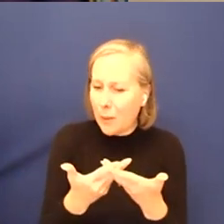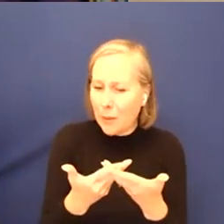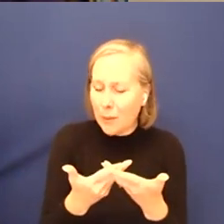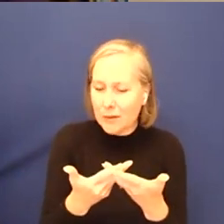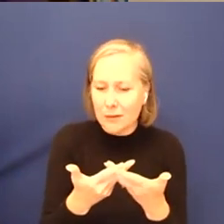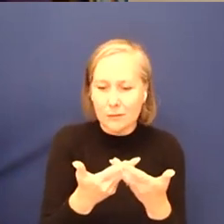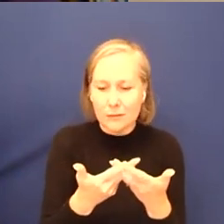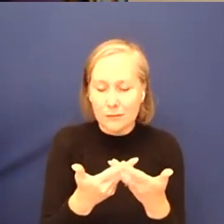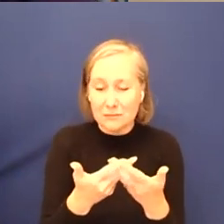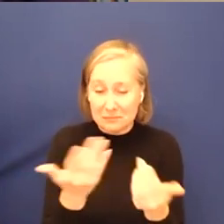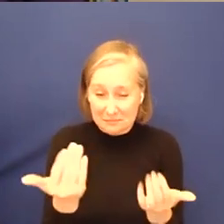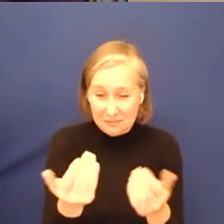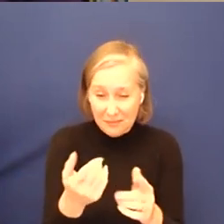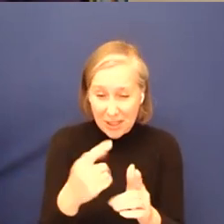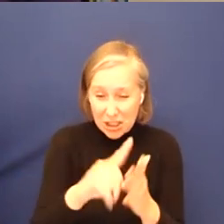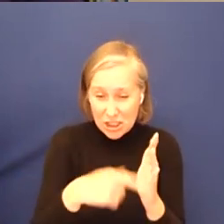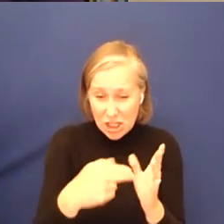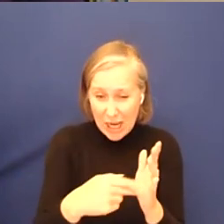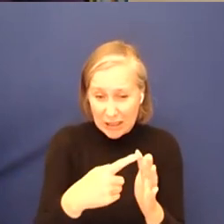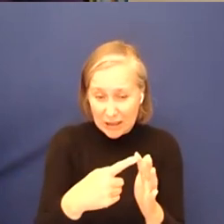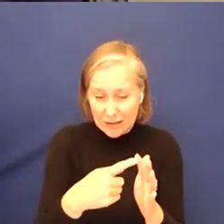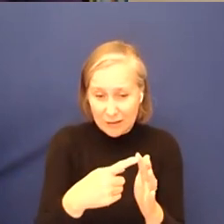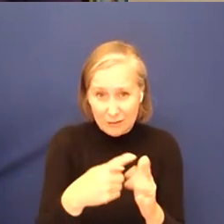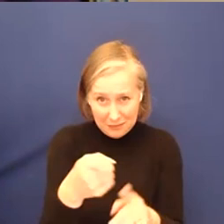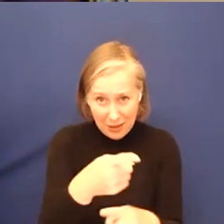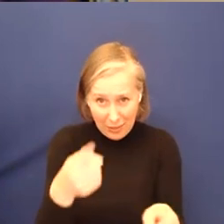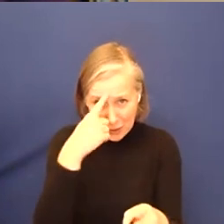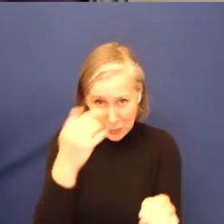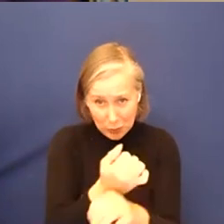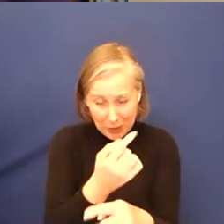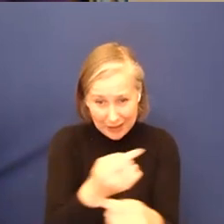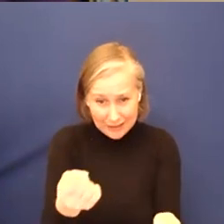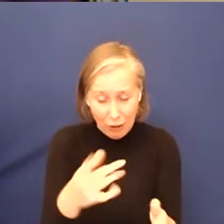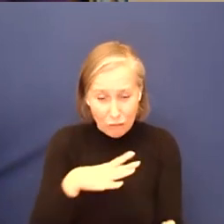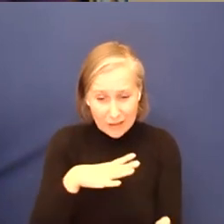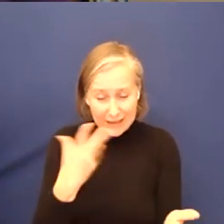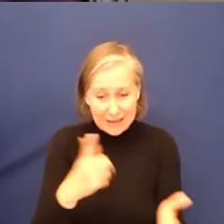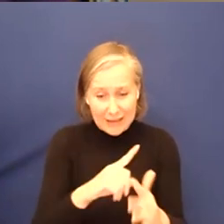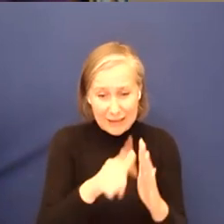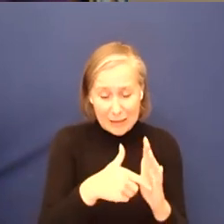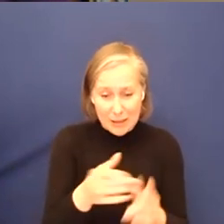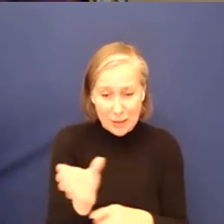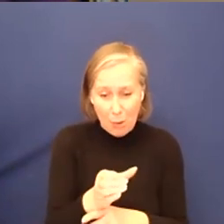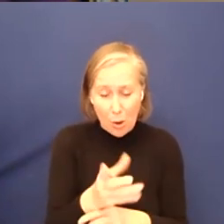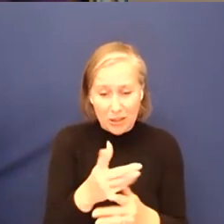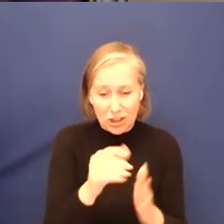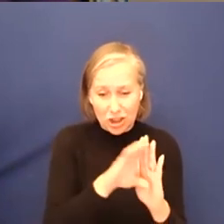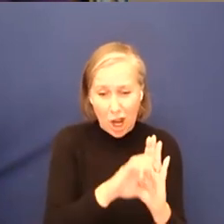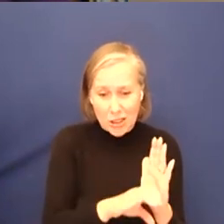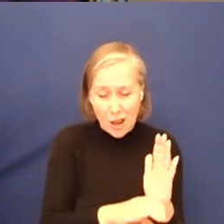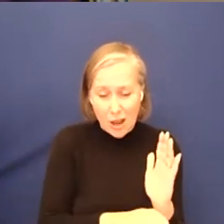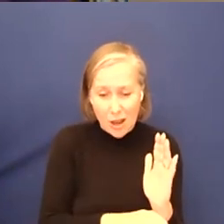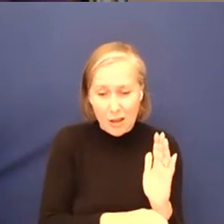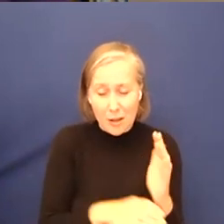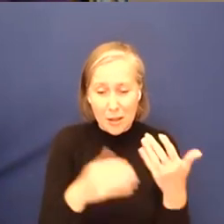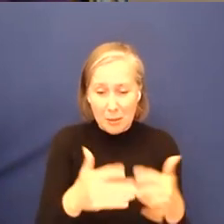We would like to have a go. Jane? Yeah, I think you're doing it to some extent, Cameron, at the Disability Employment Charter that has been